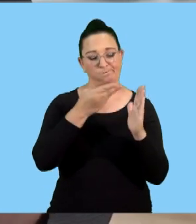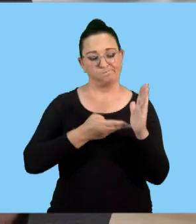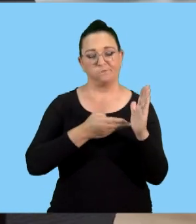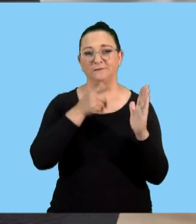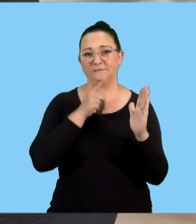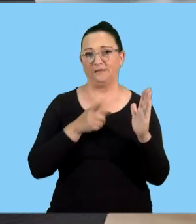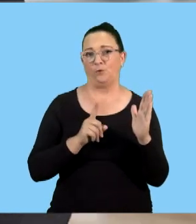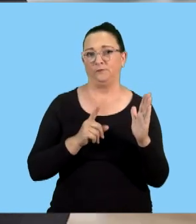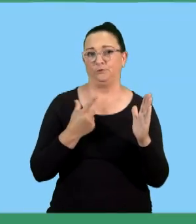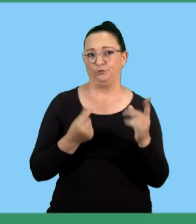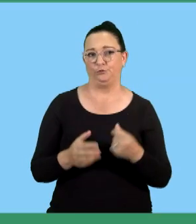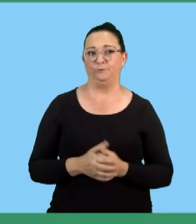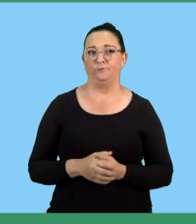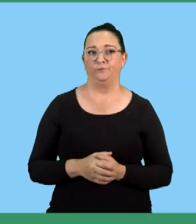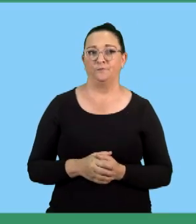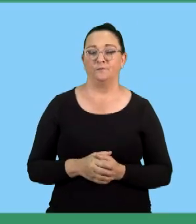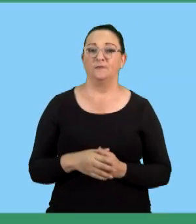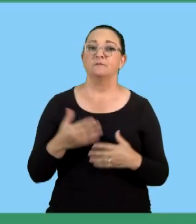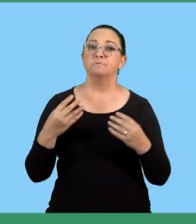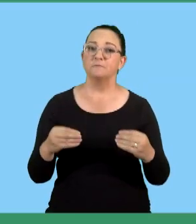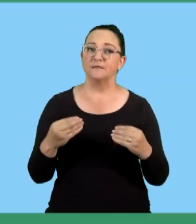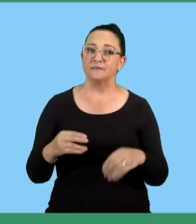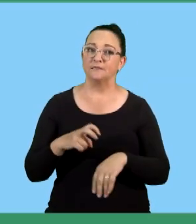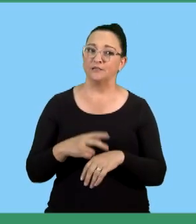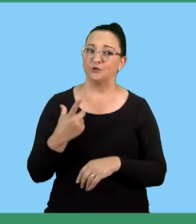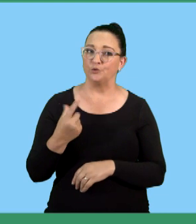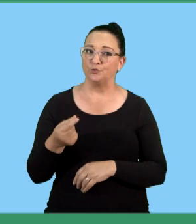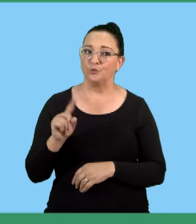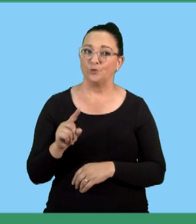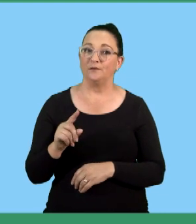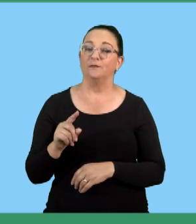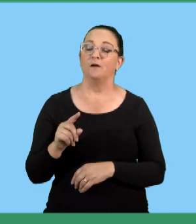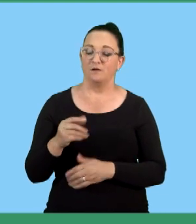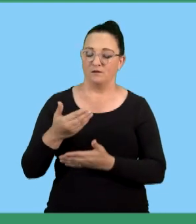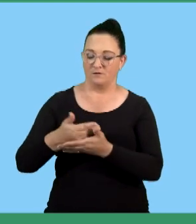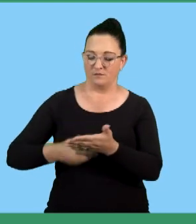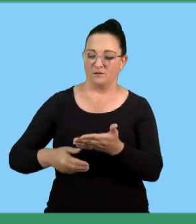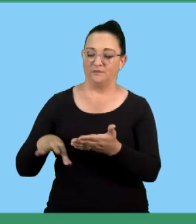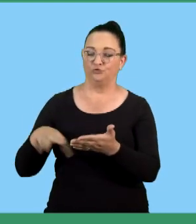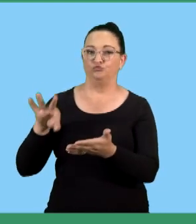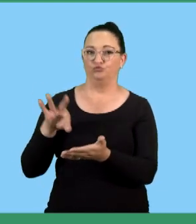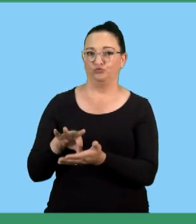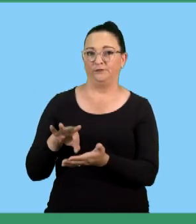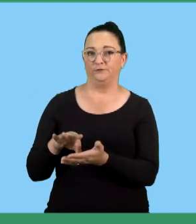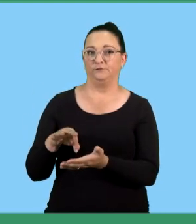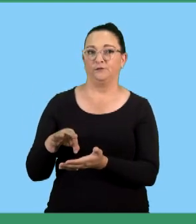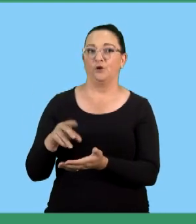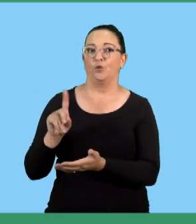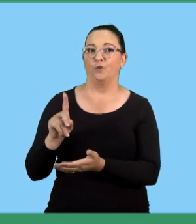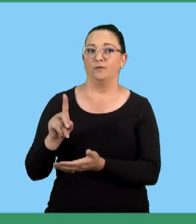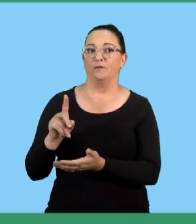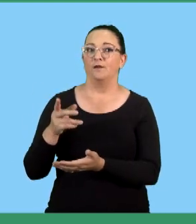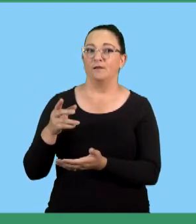requires from us. So the first thing that we need to do as a business is to register with the compensation commissioner